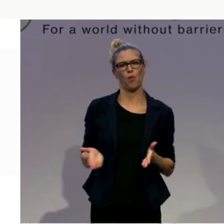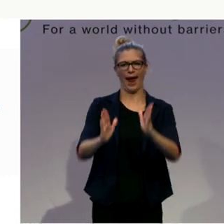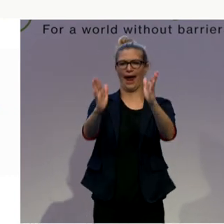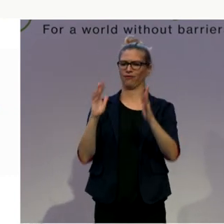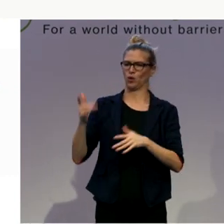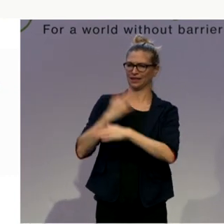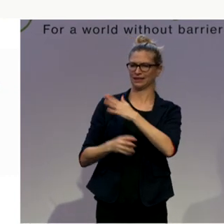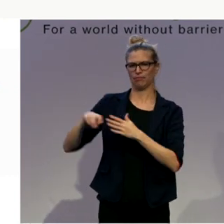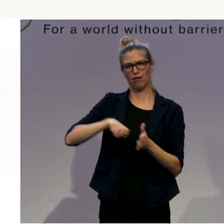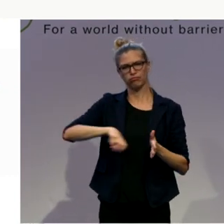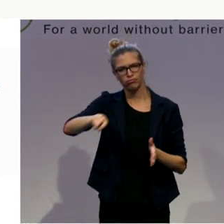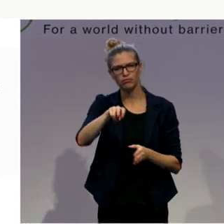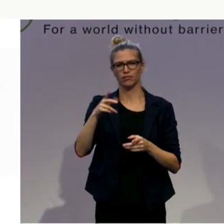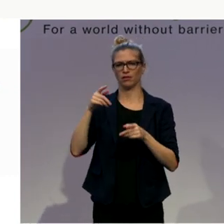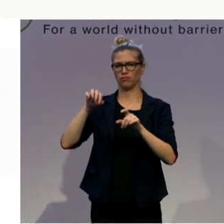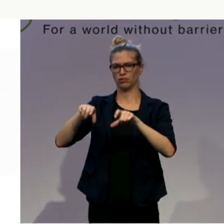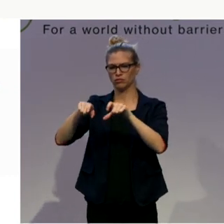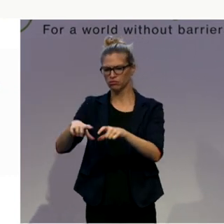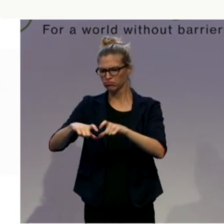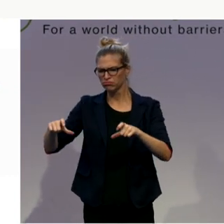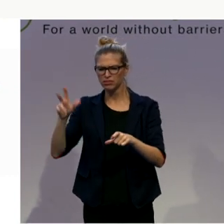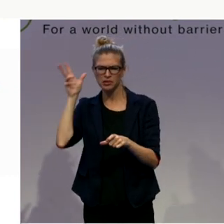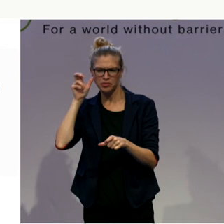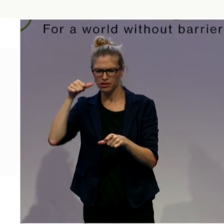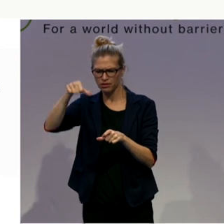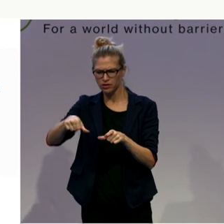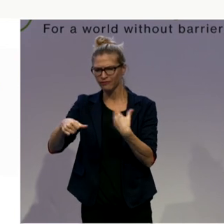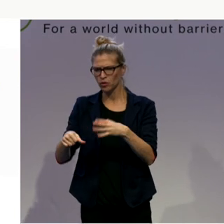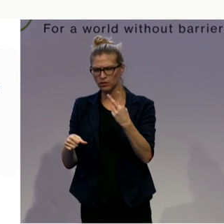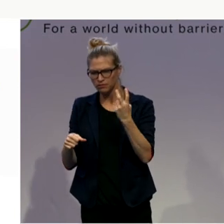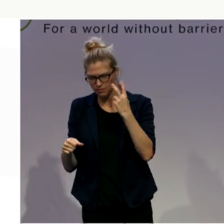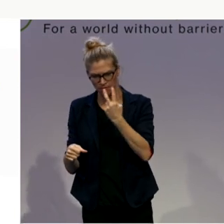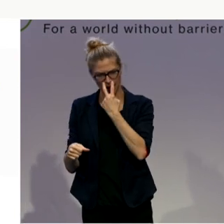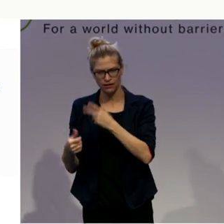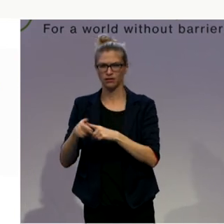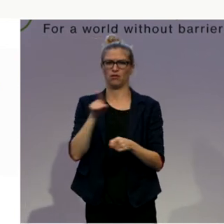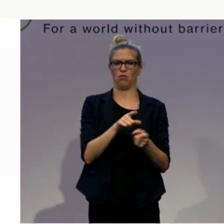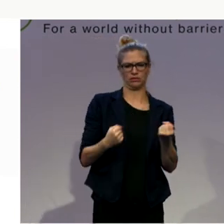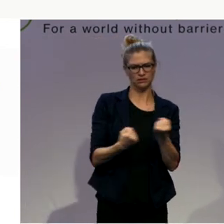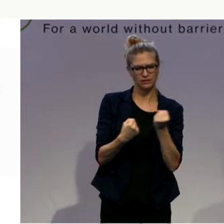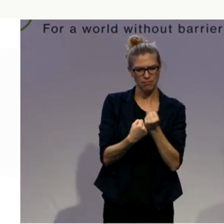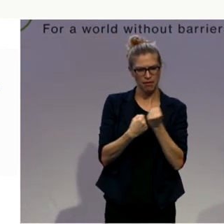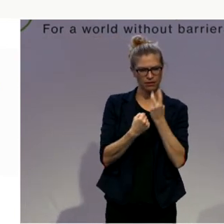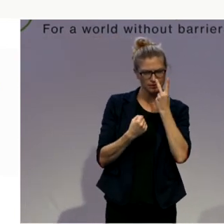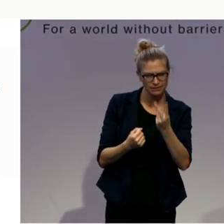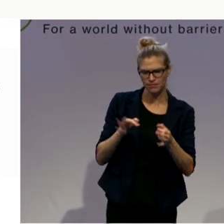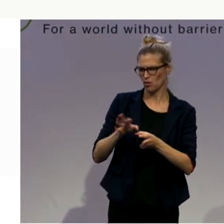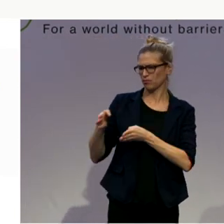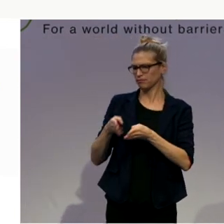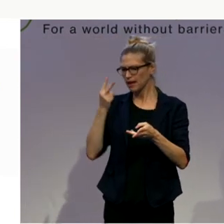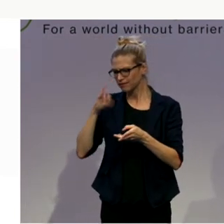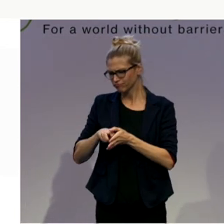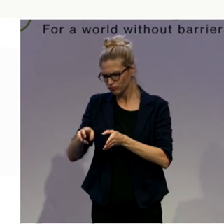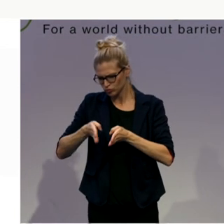inductive hearing systems. Visually impaired people are supported in entering the building, and floor markings